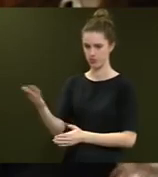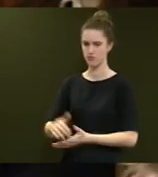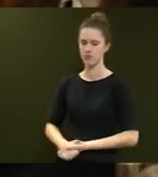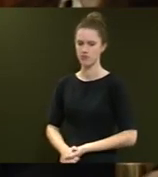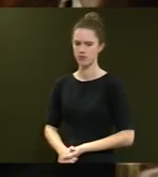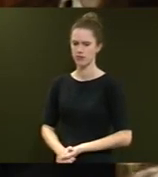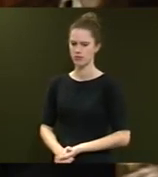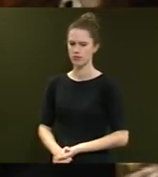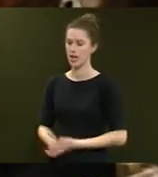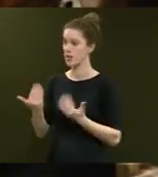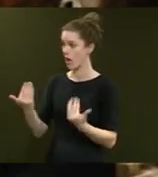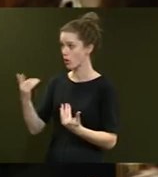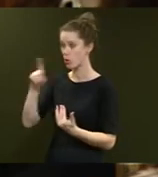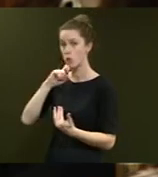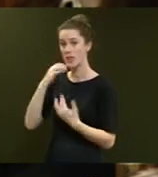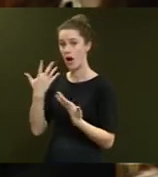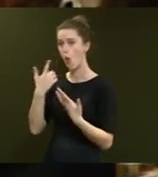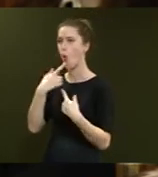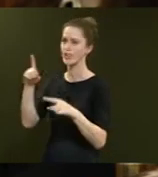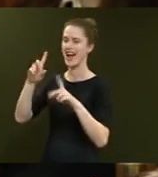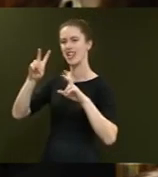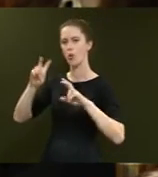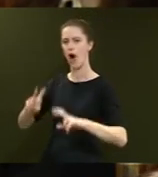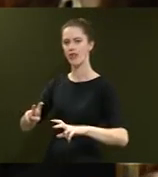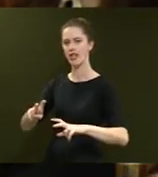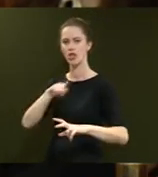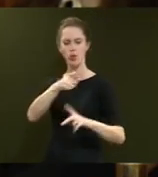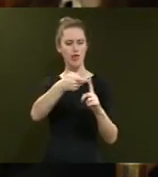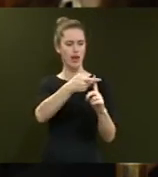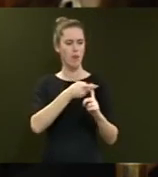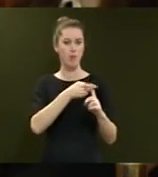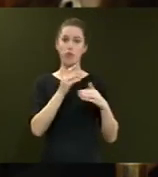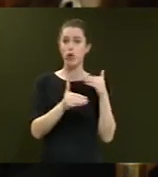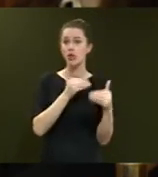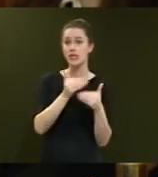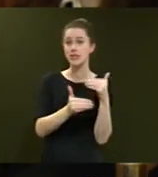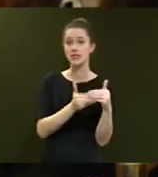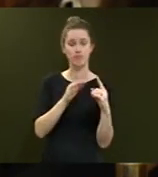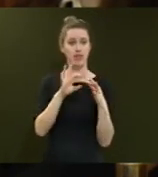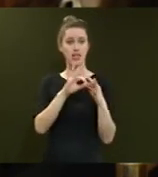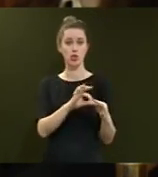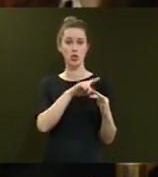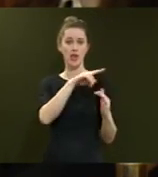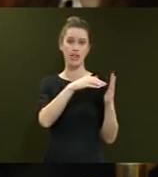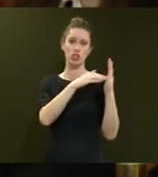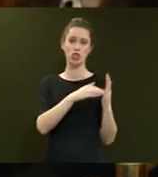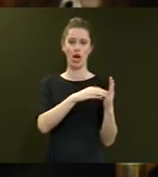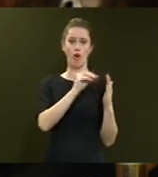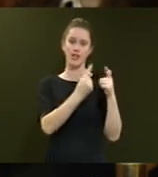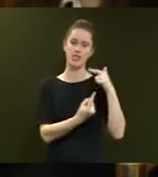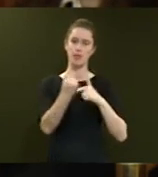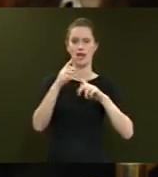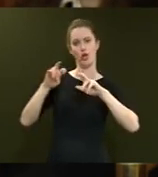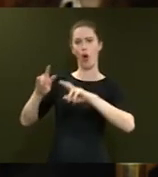Will she now order an inquiry into the appointment process around the Chair of the Independent